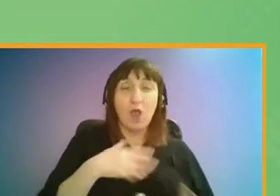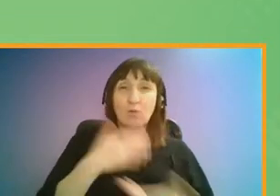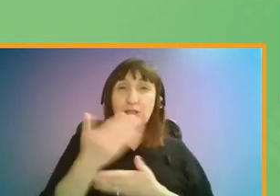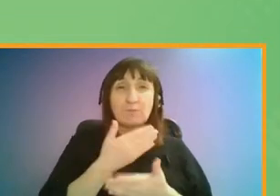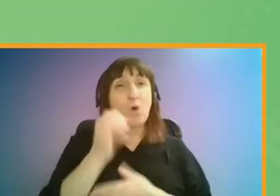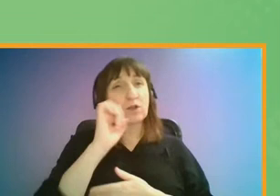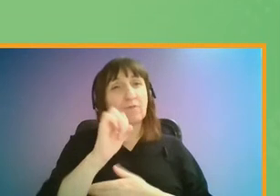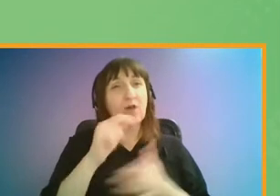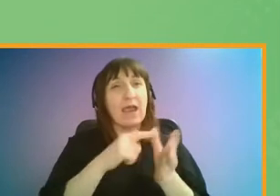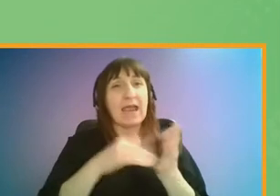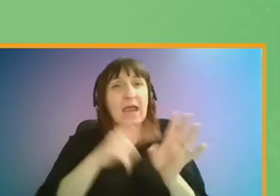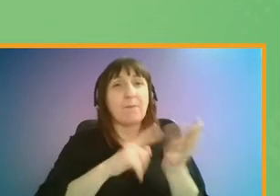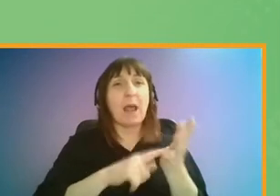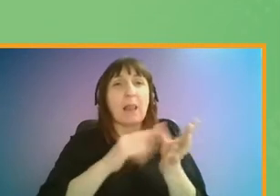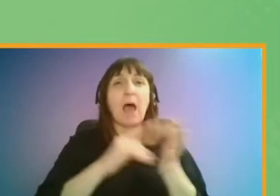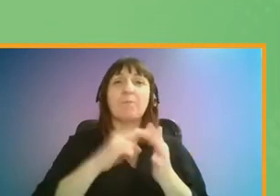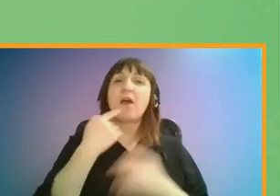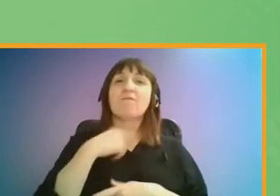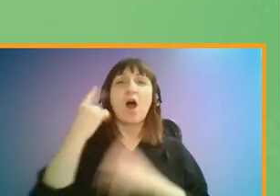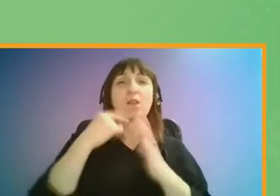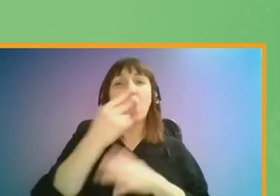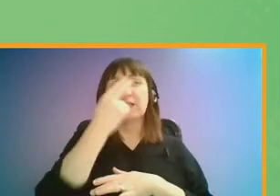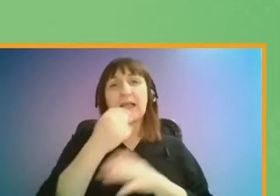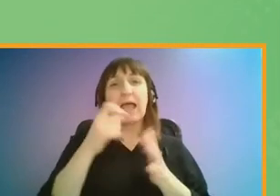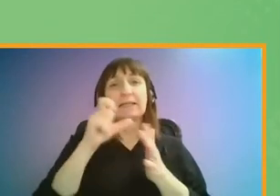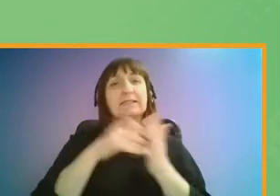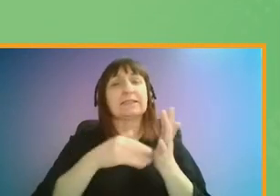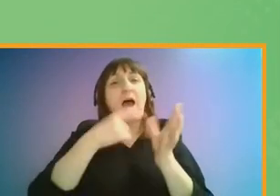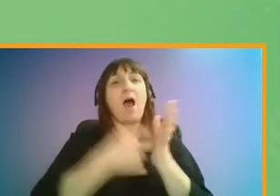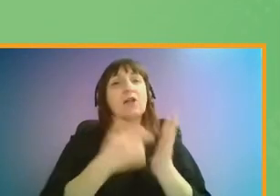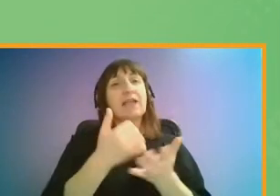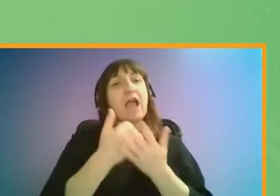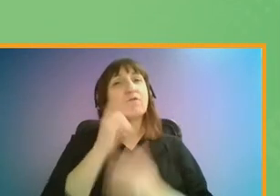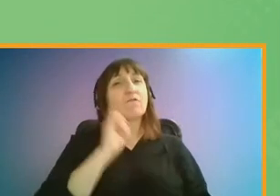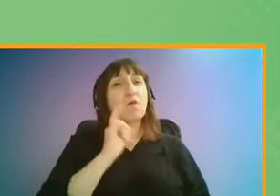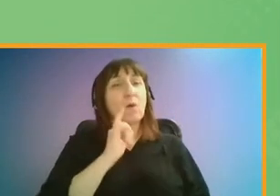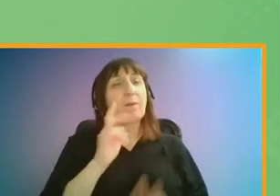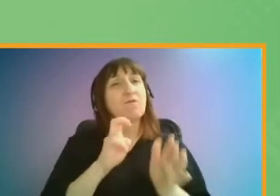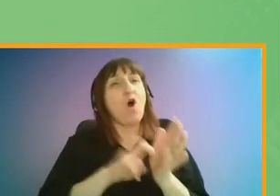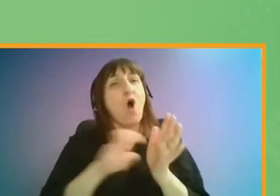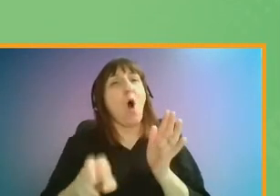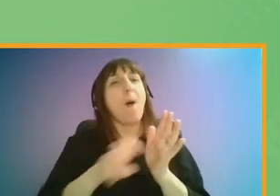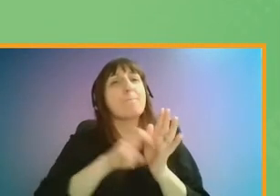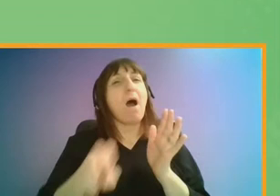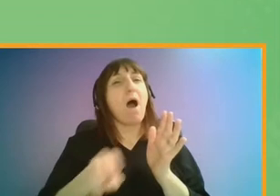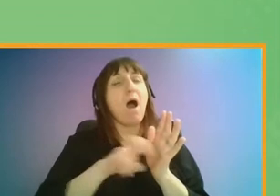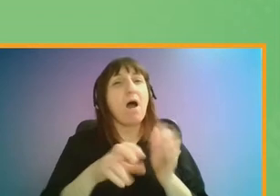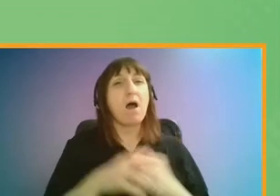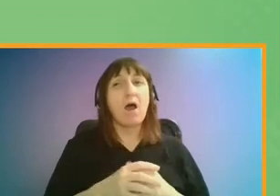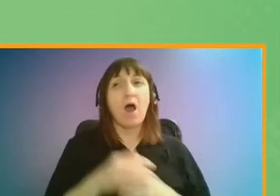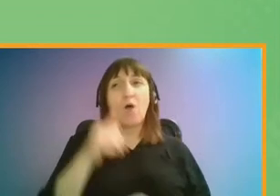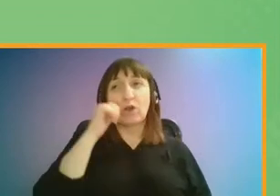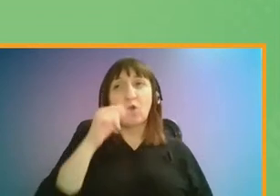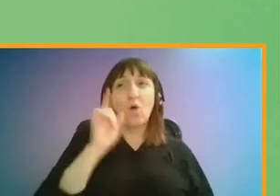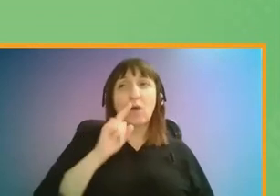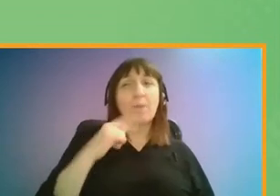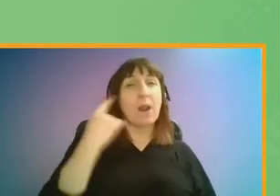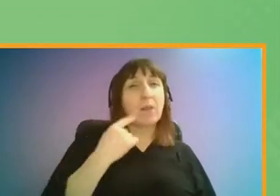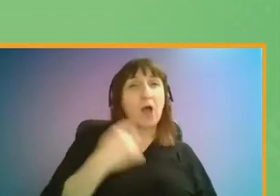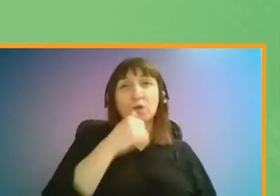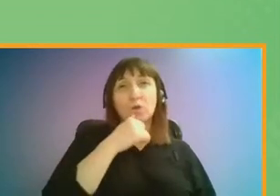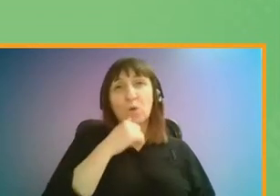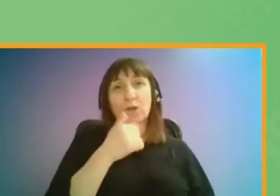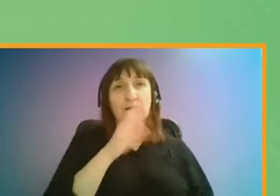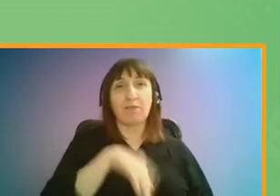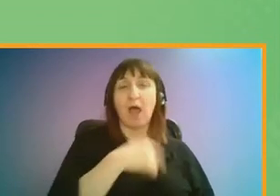LeMay, London nights hour who told us why the hopper fare is especially helpful for women. We also know that women in London are more likely to use the bus